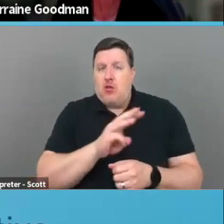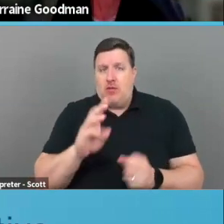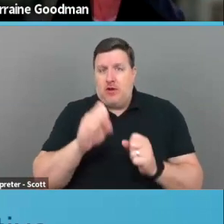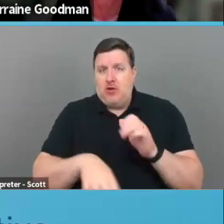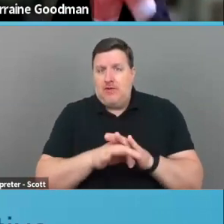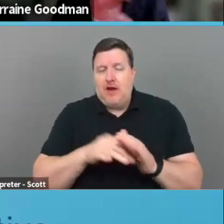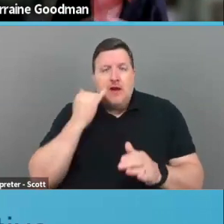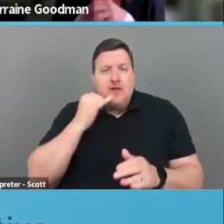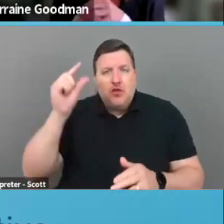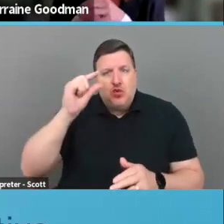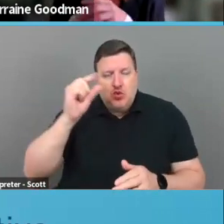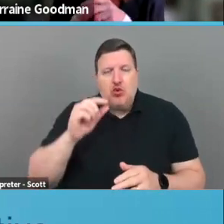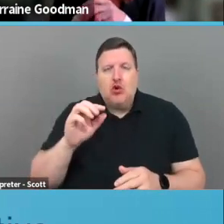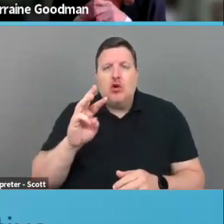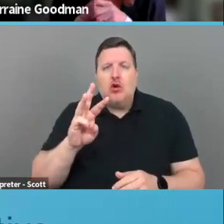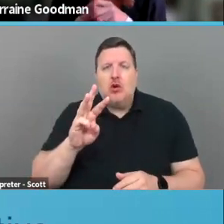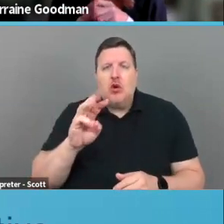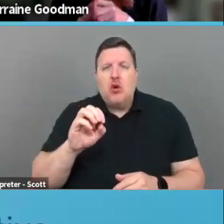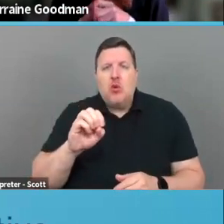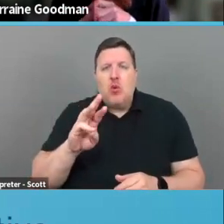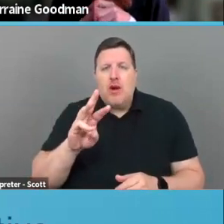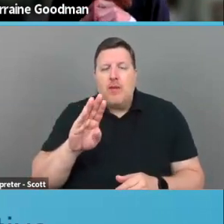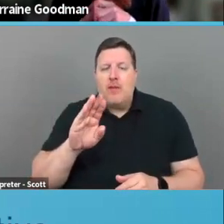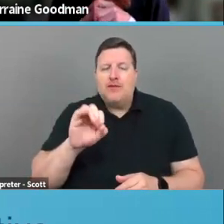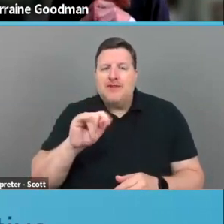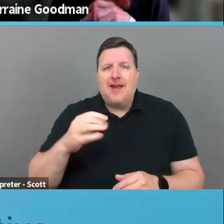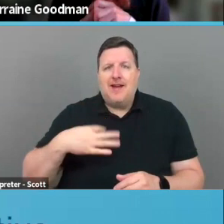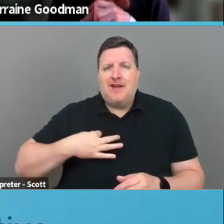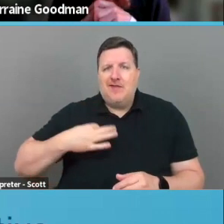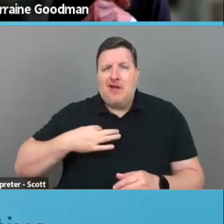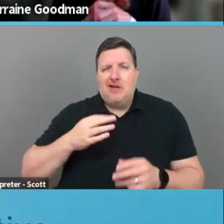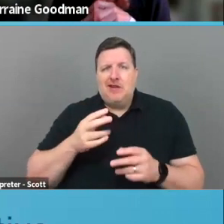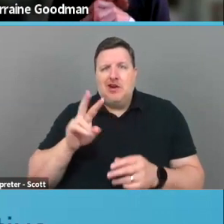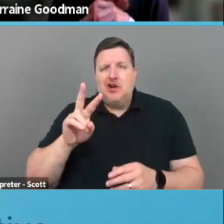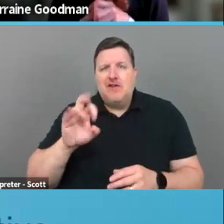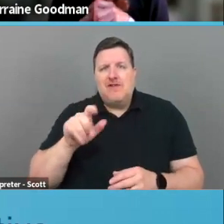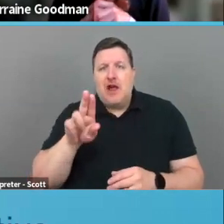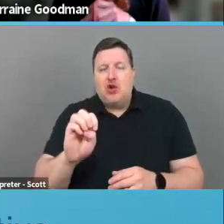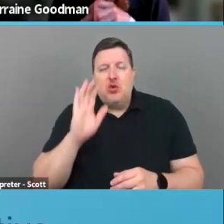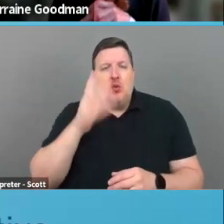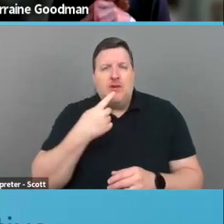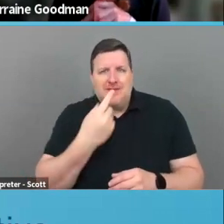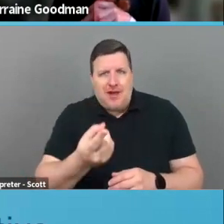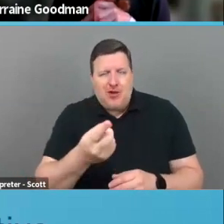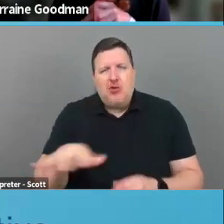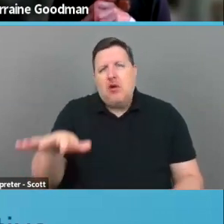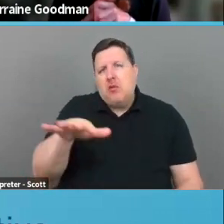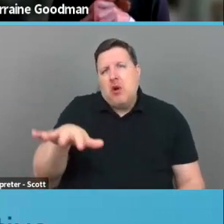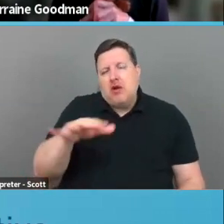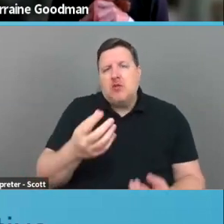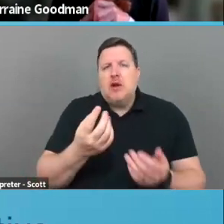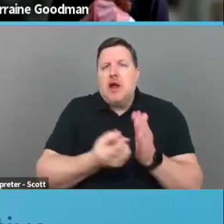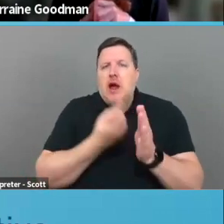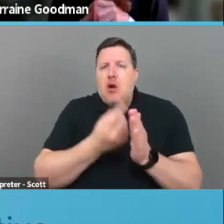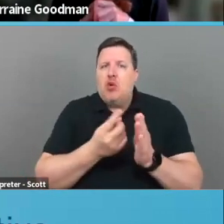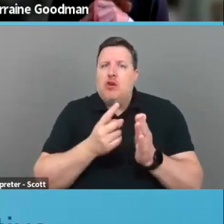you Google website value, uh, sorry, volunteer value, and it will tell you approximate, the approximate hourly value